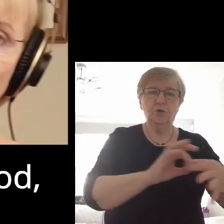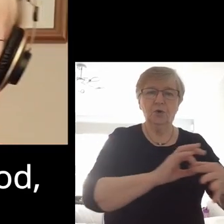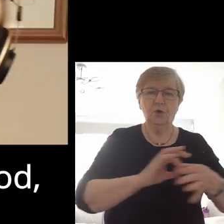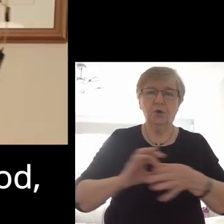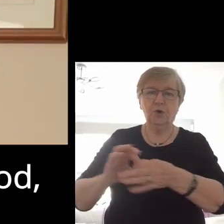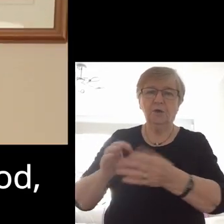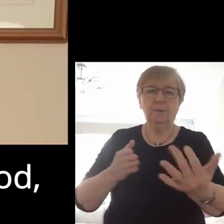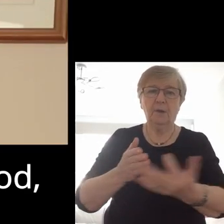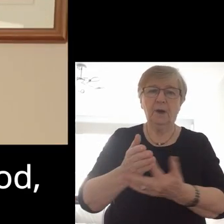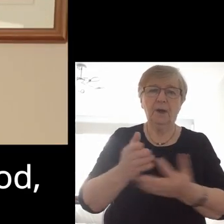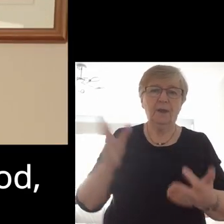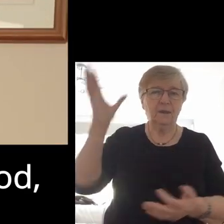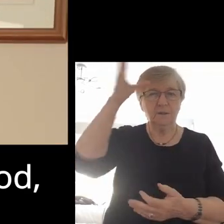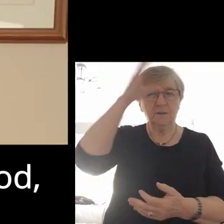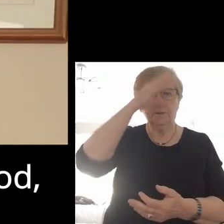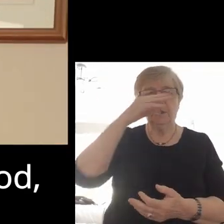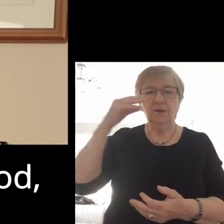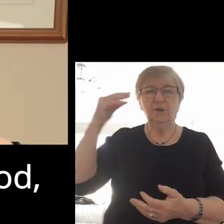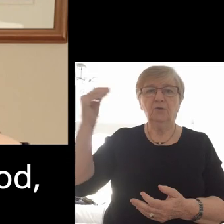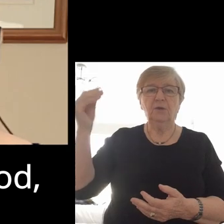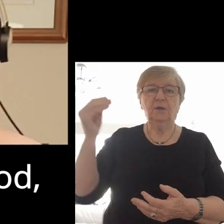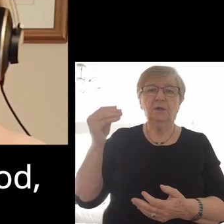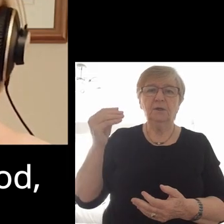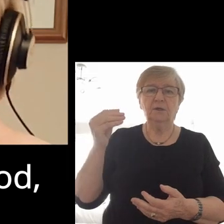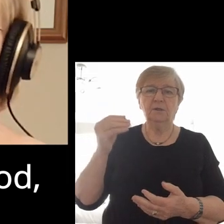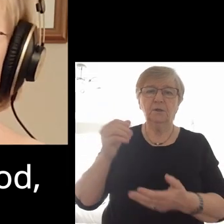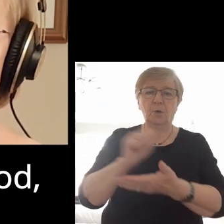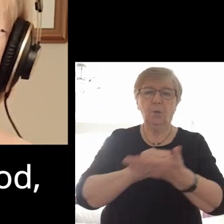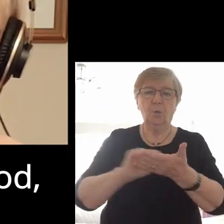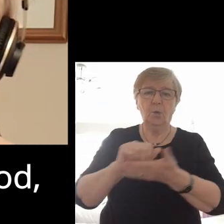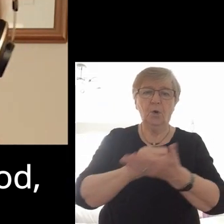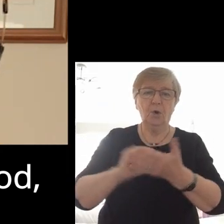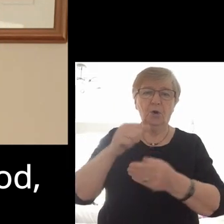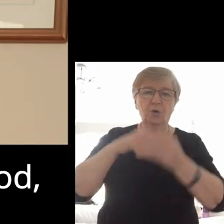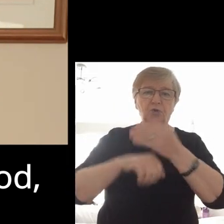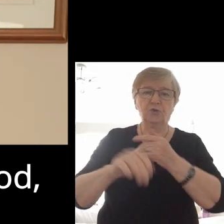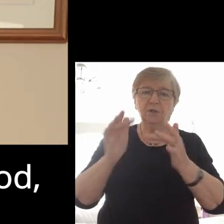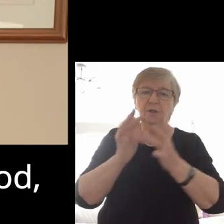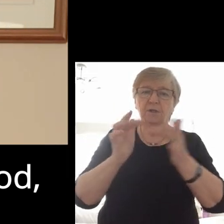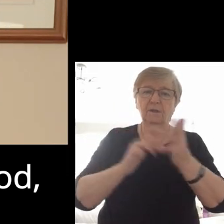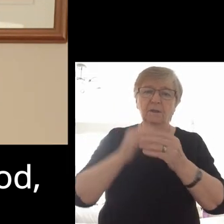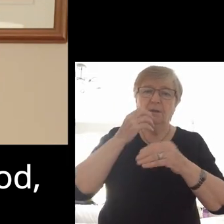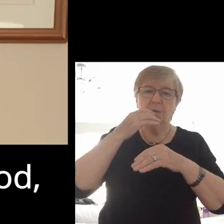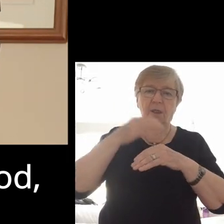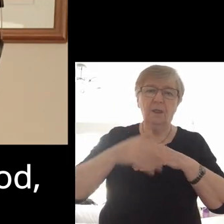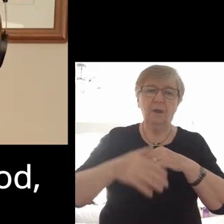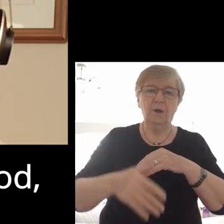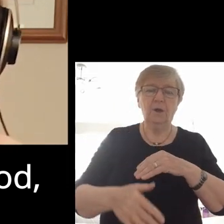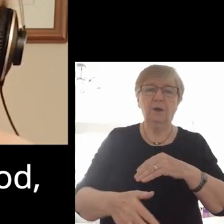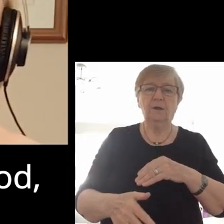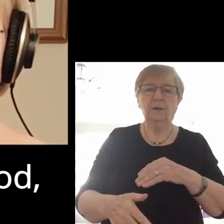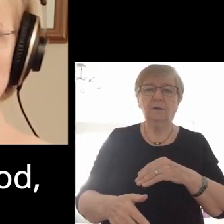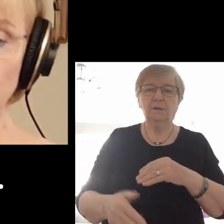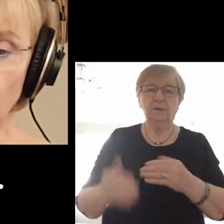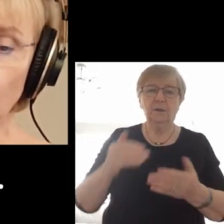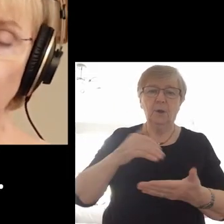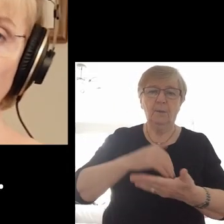Joined by the Spirit, washed in His blood,